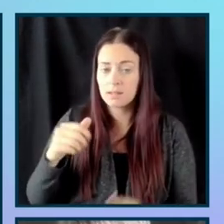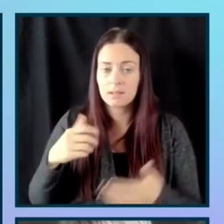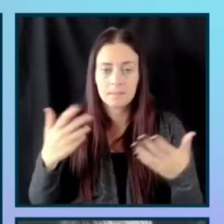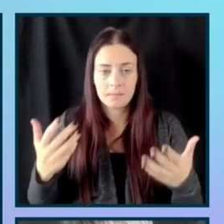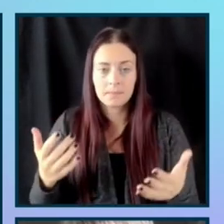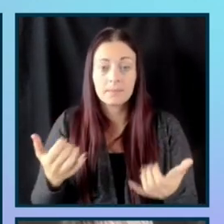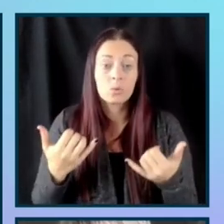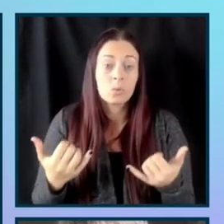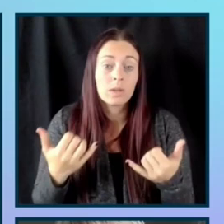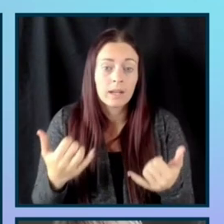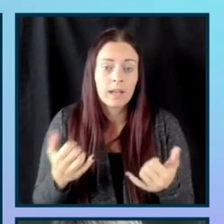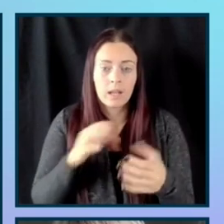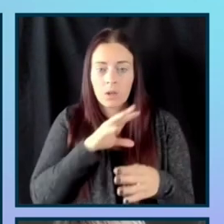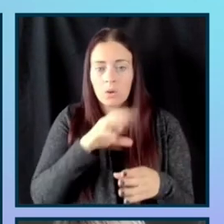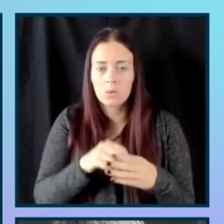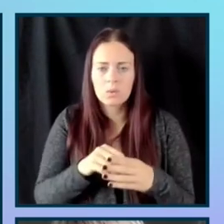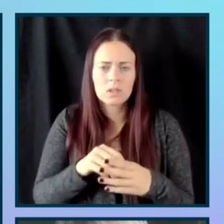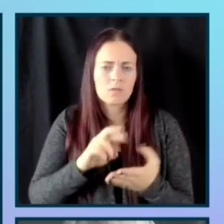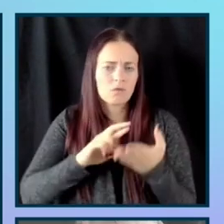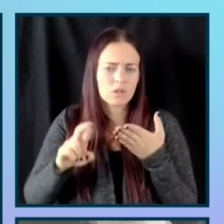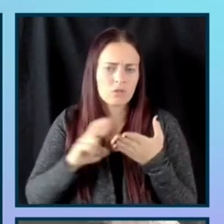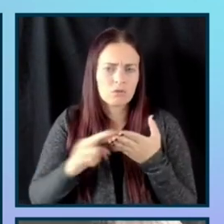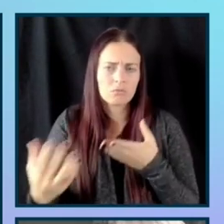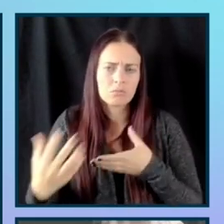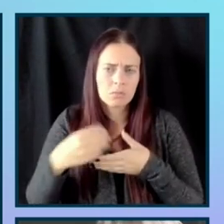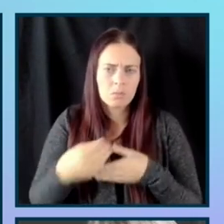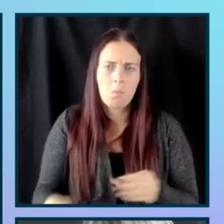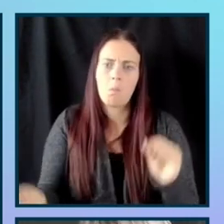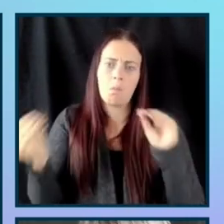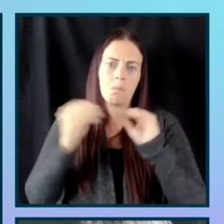um, encompasses much more than just that.